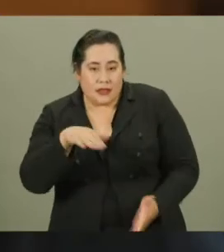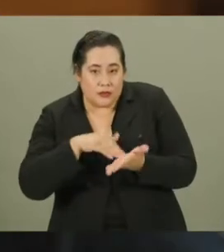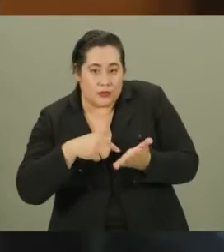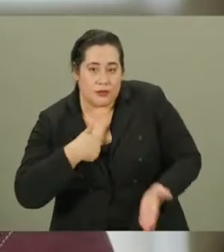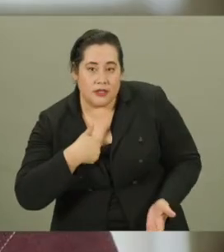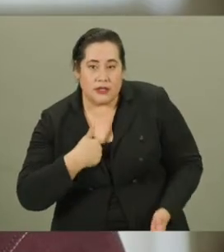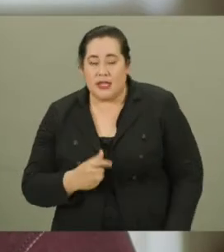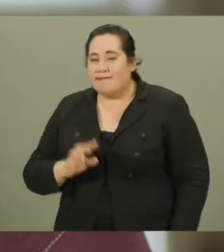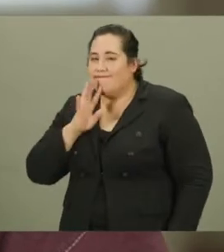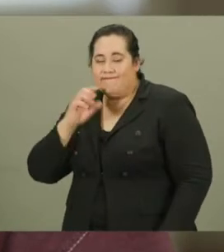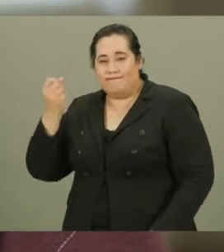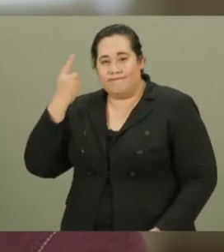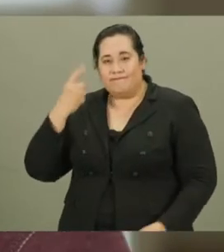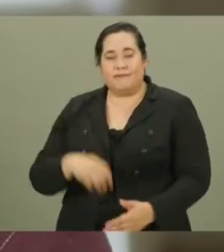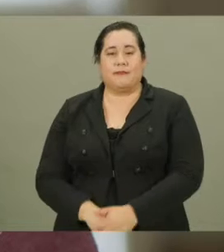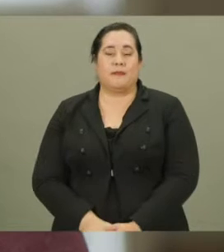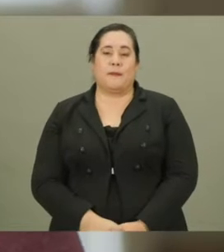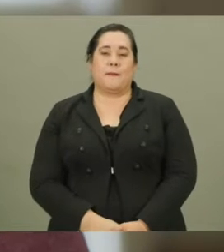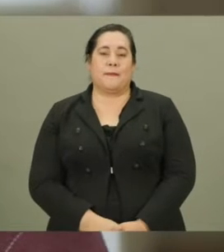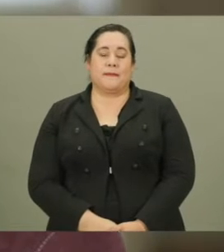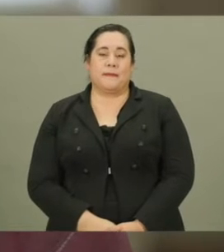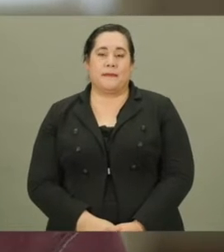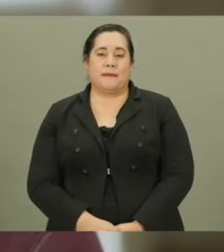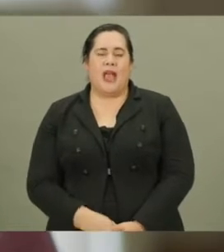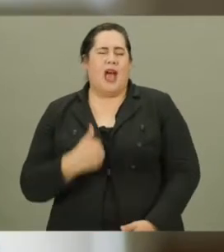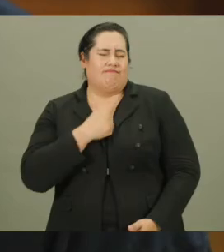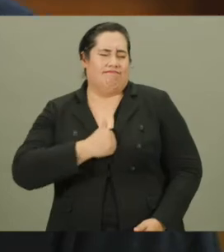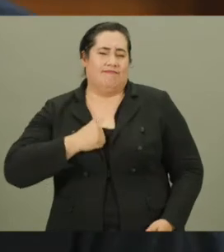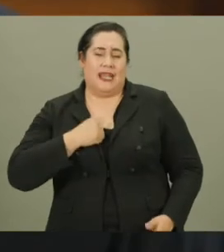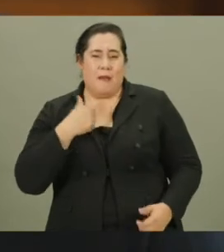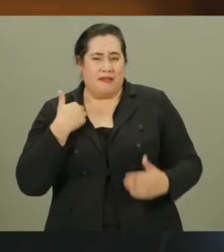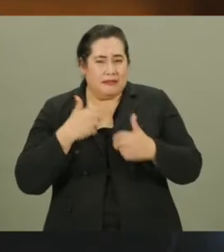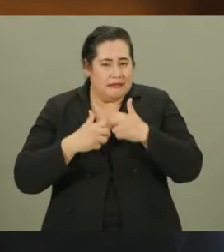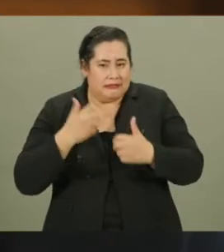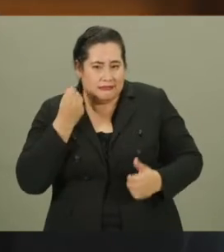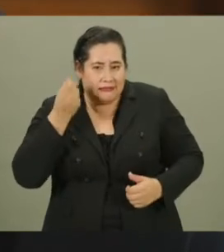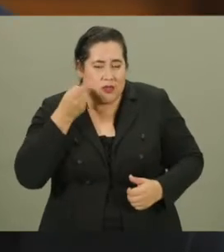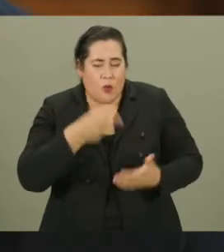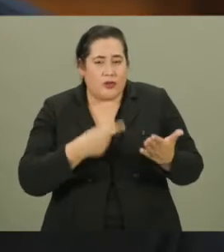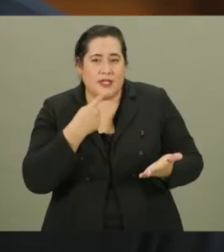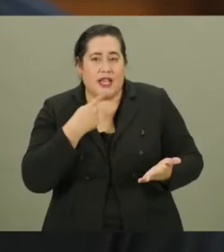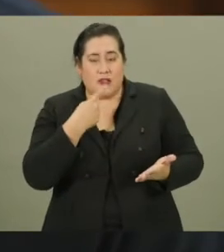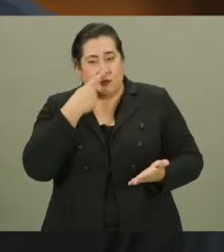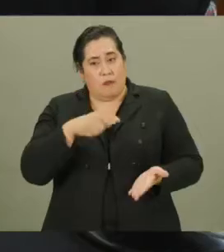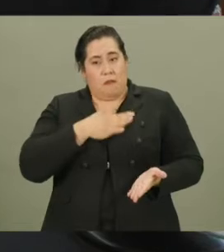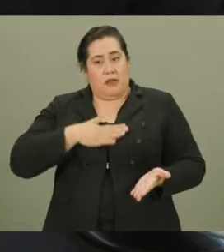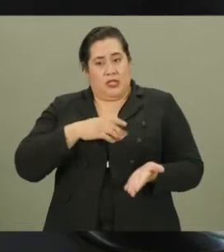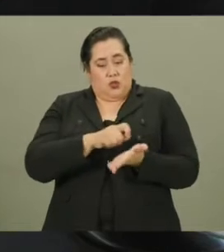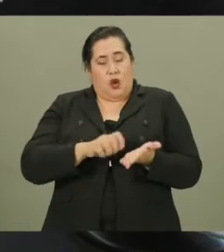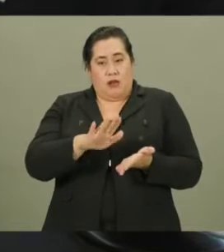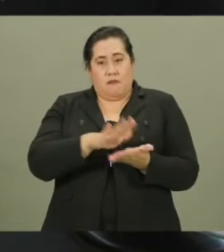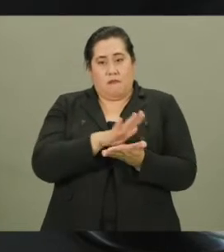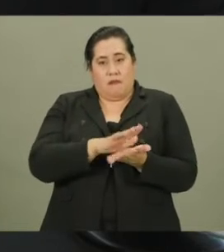Excuse me? This is my first time using the new device. I apologize, but I'm having a hard time understanding what you're saying. Could you